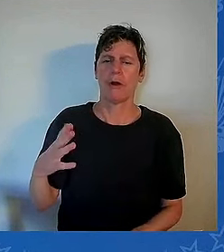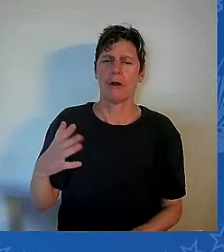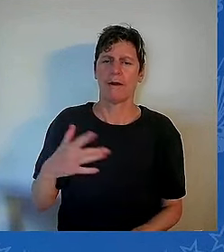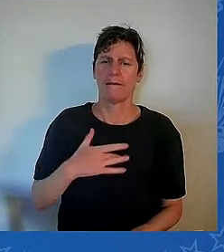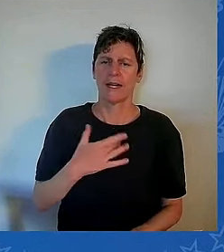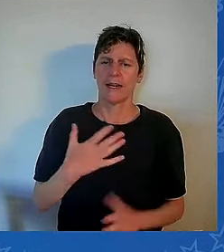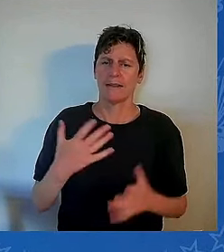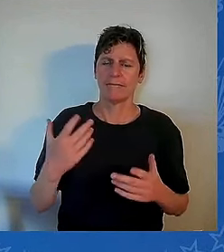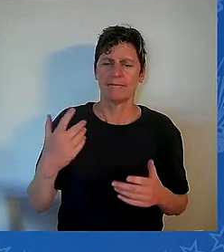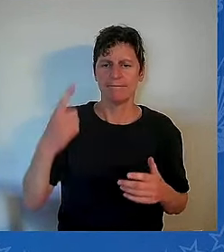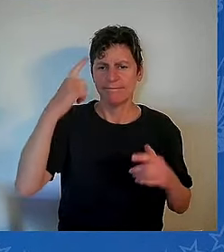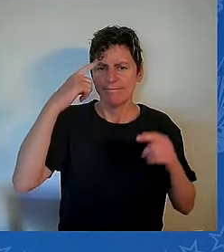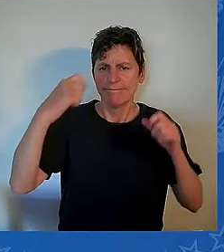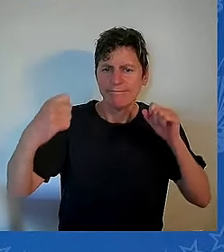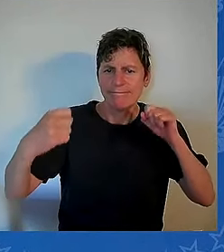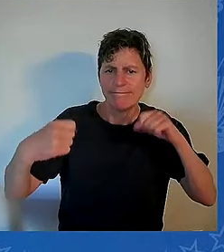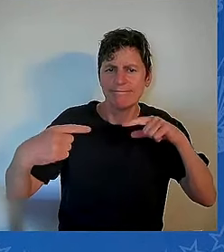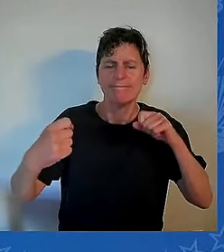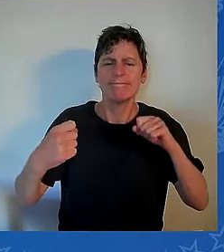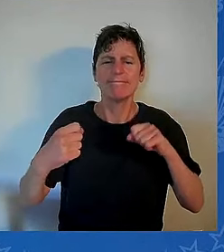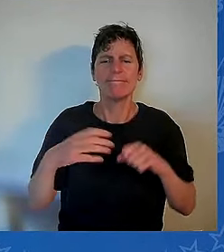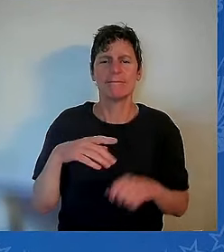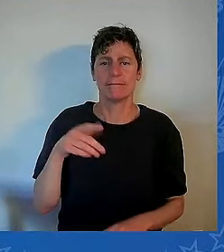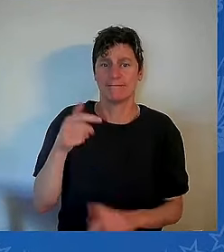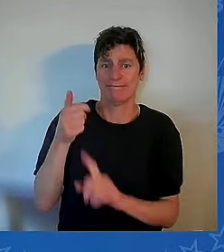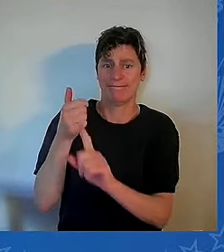real. She was a mother.